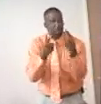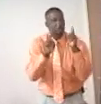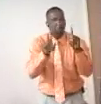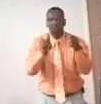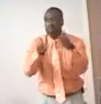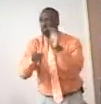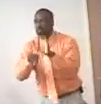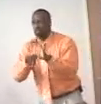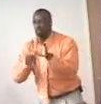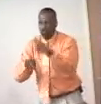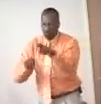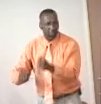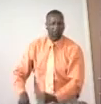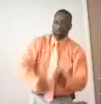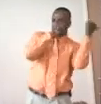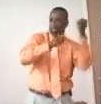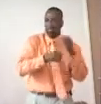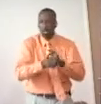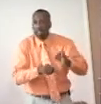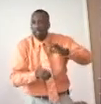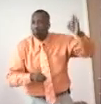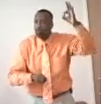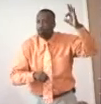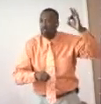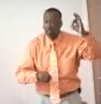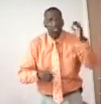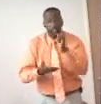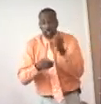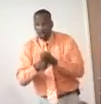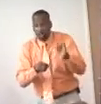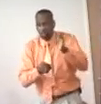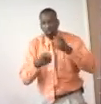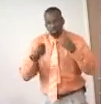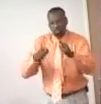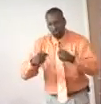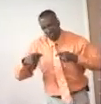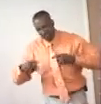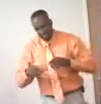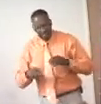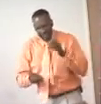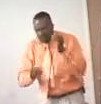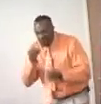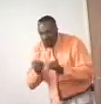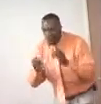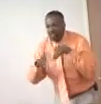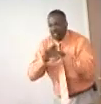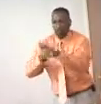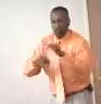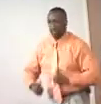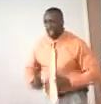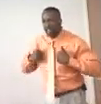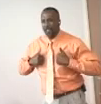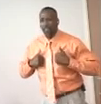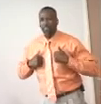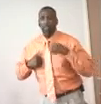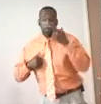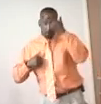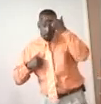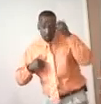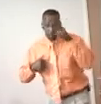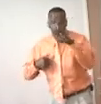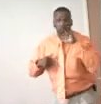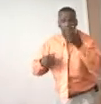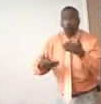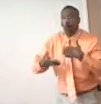come into a service and reject the Holy Spirit as a Holy Spirit is trying to deal with stuff in your life just